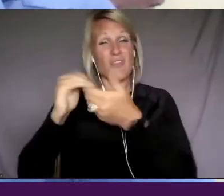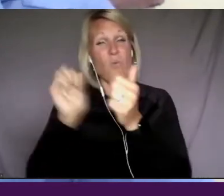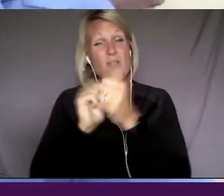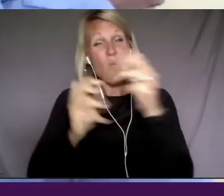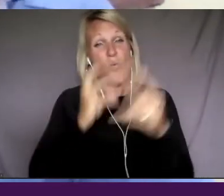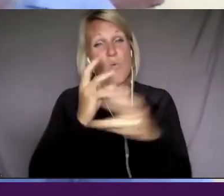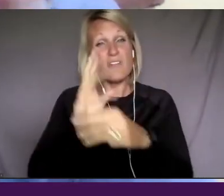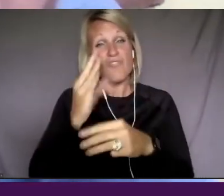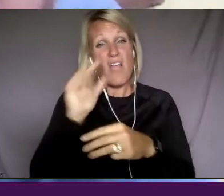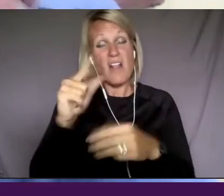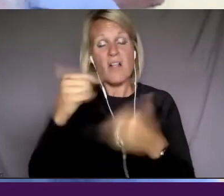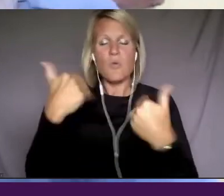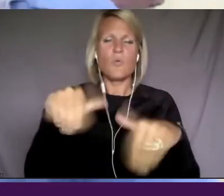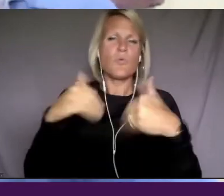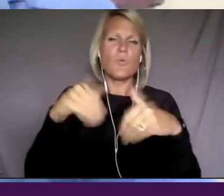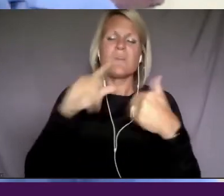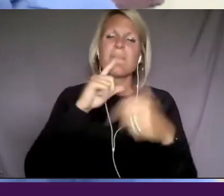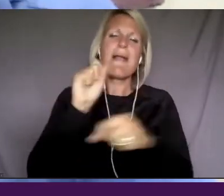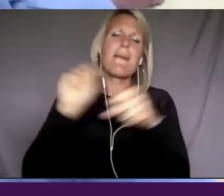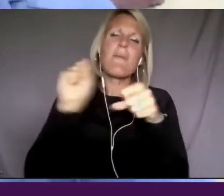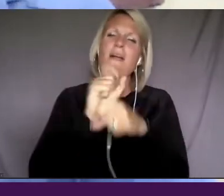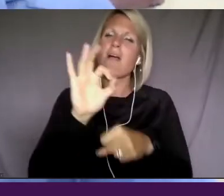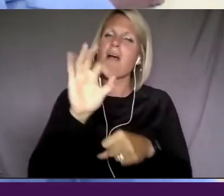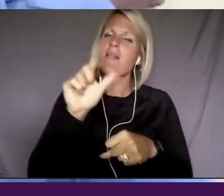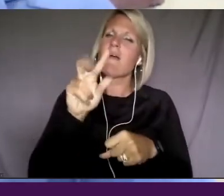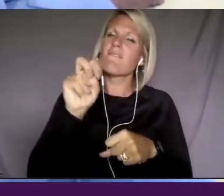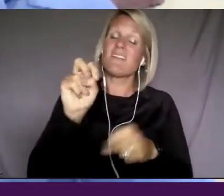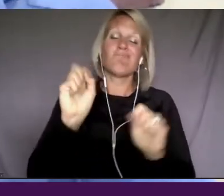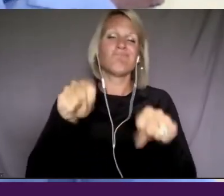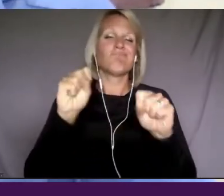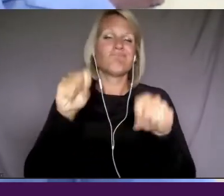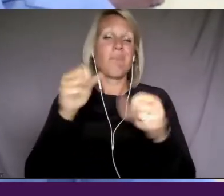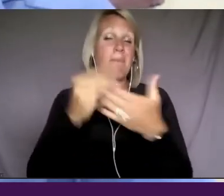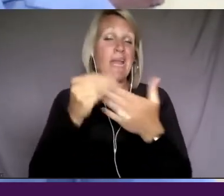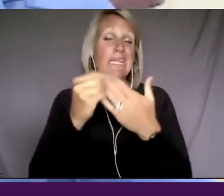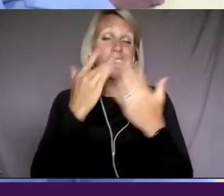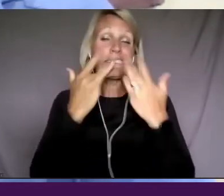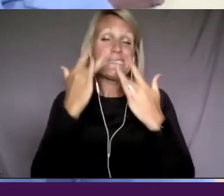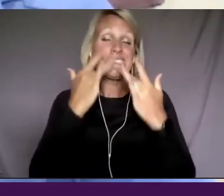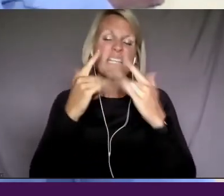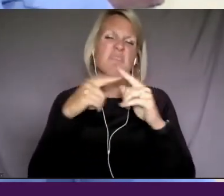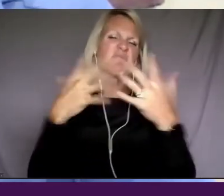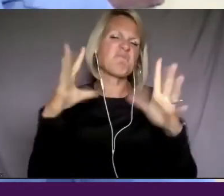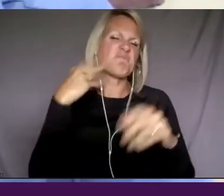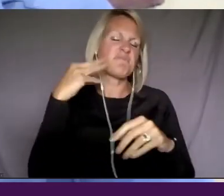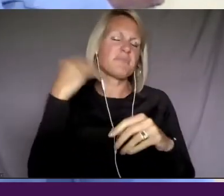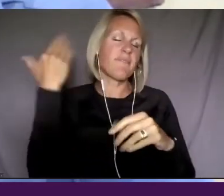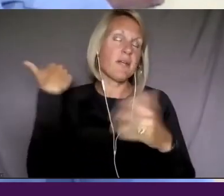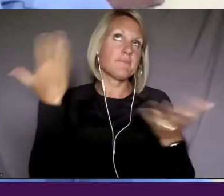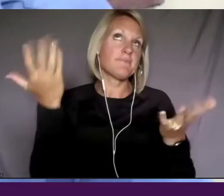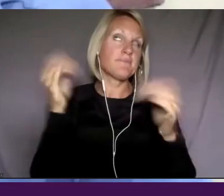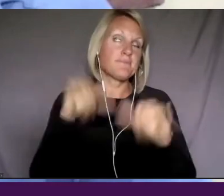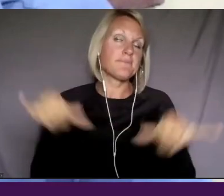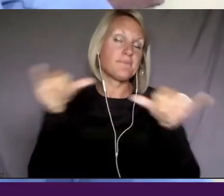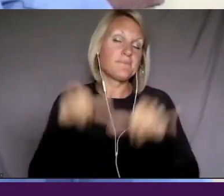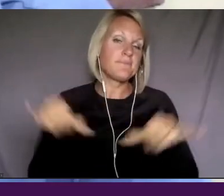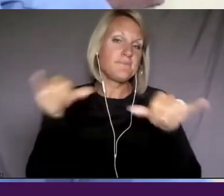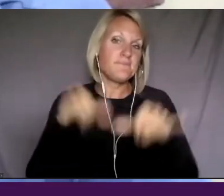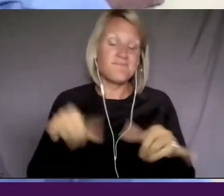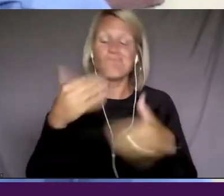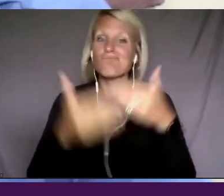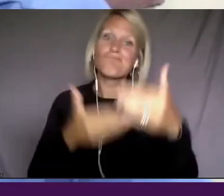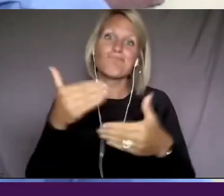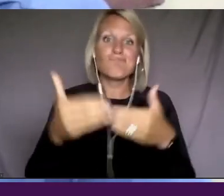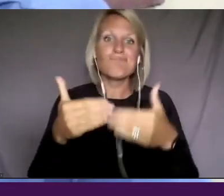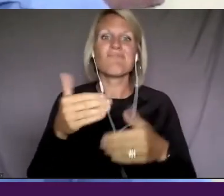It's been a labor of love. Yes. The money has been tight, but we've been in that situation before we make a rule out of no way as our ancestors